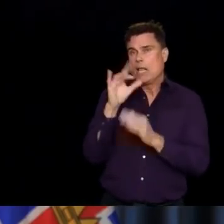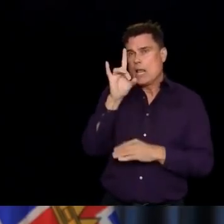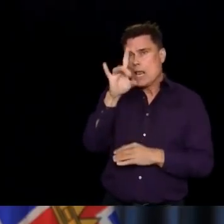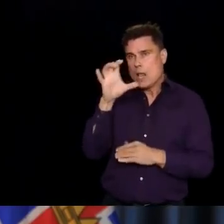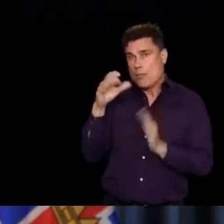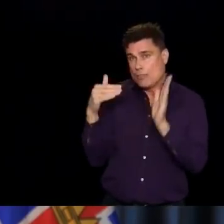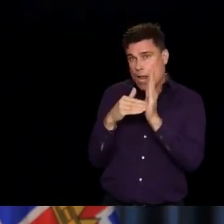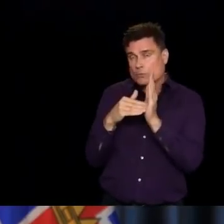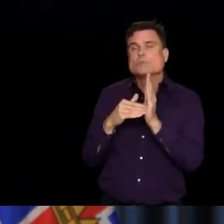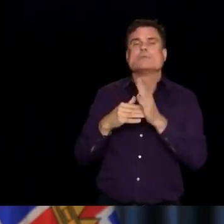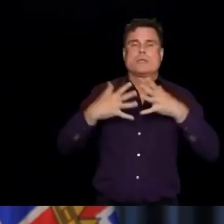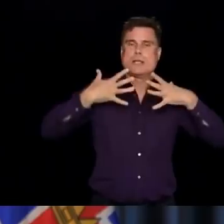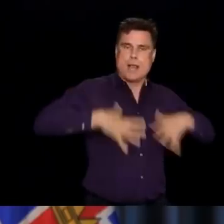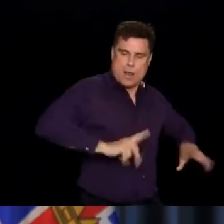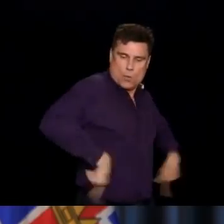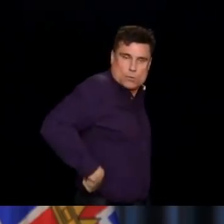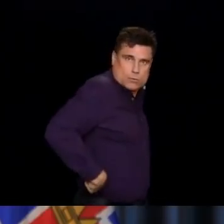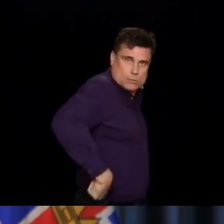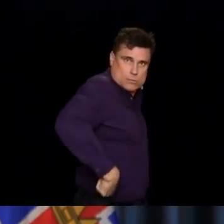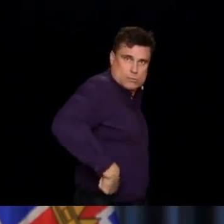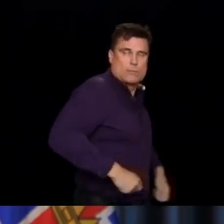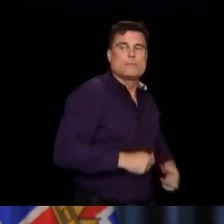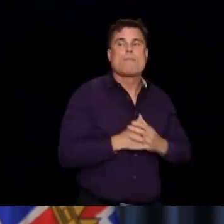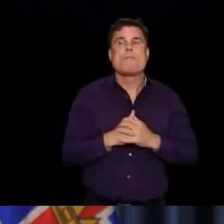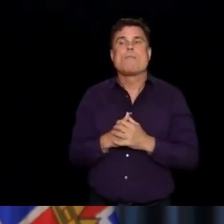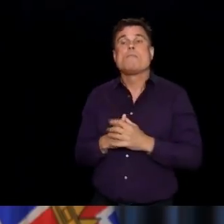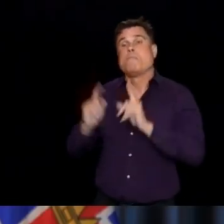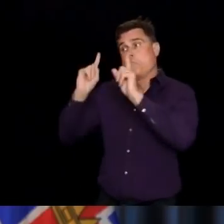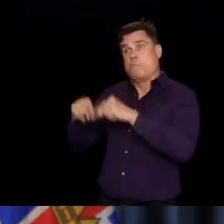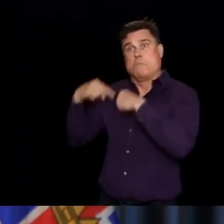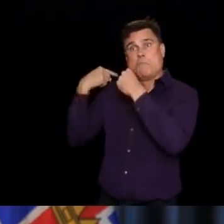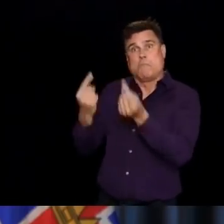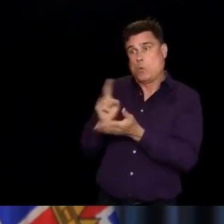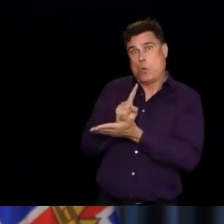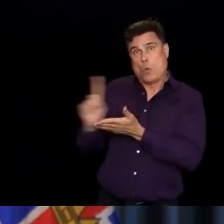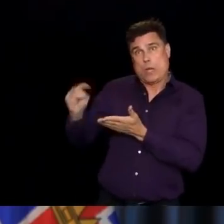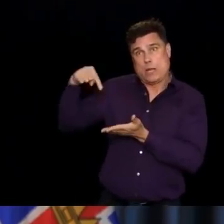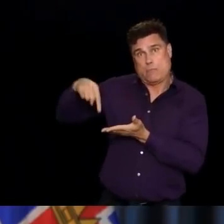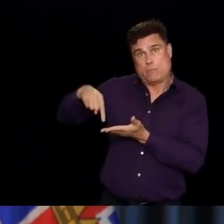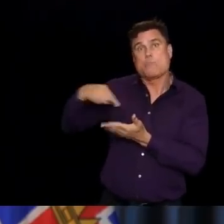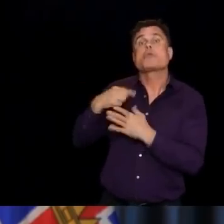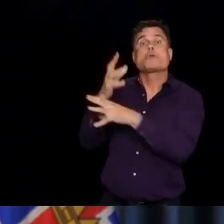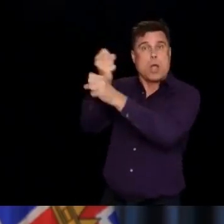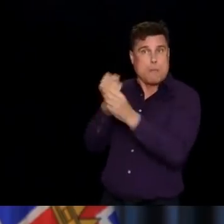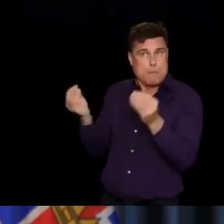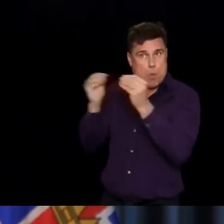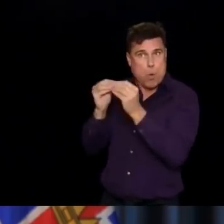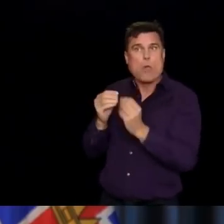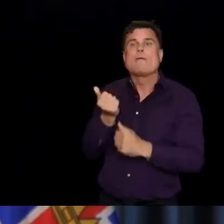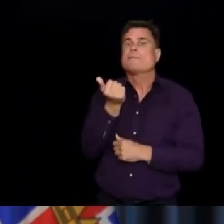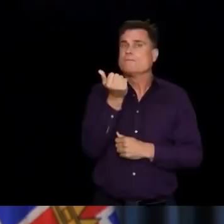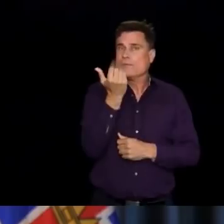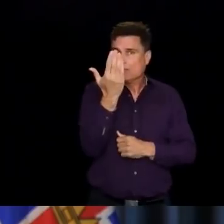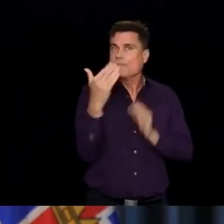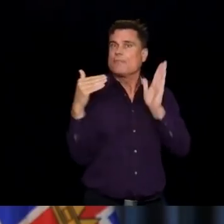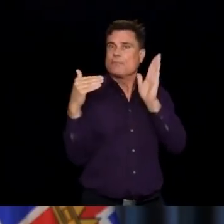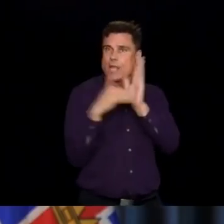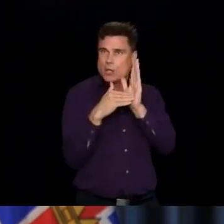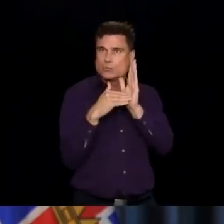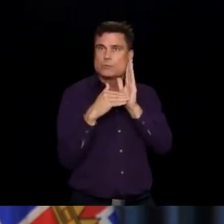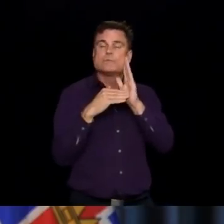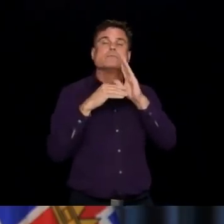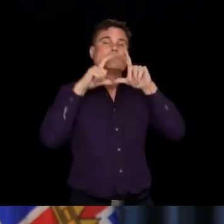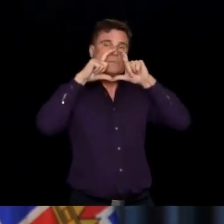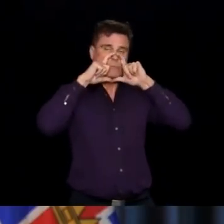This week, in the week since last Monday, June 29th, we have received the following, 15,342 N95